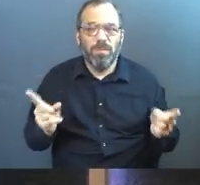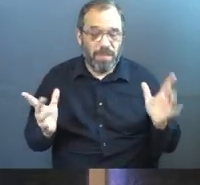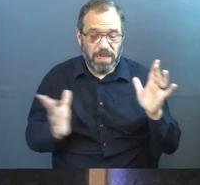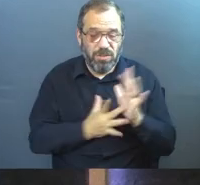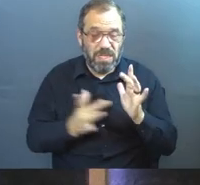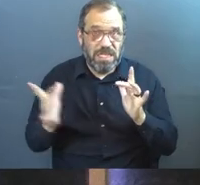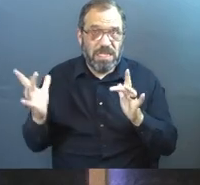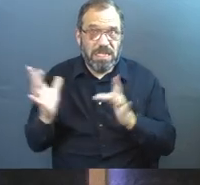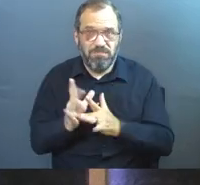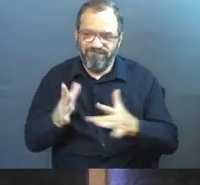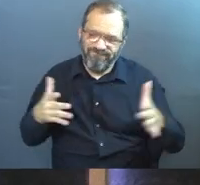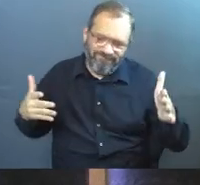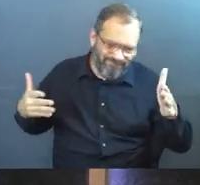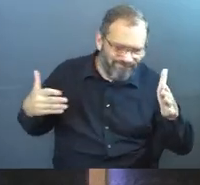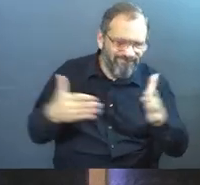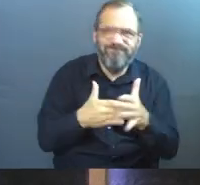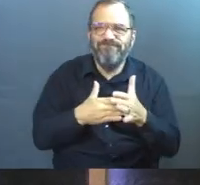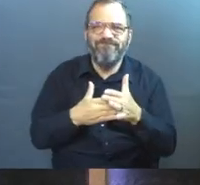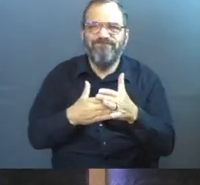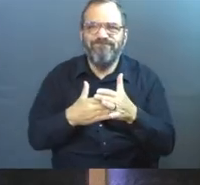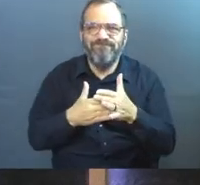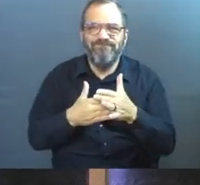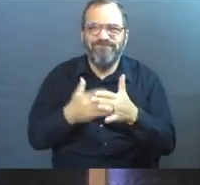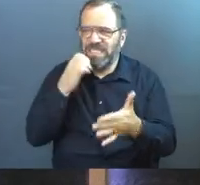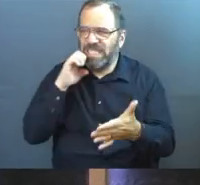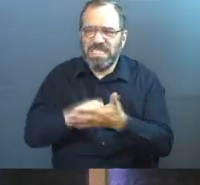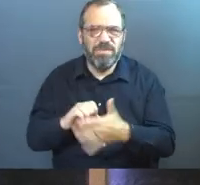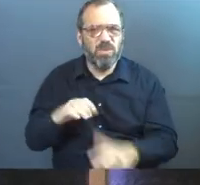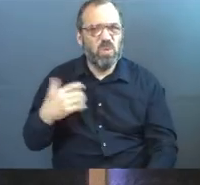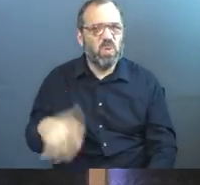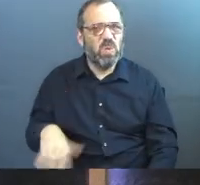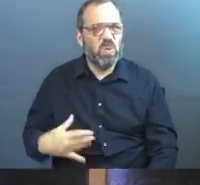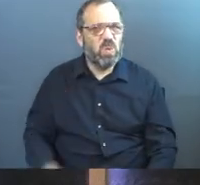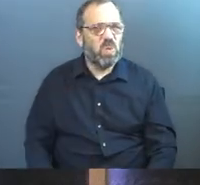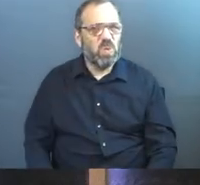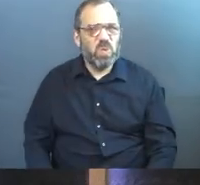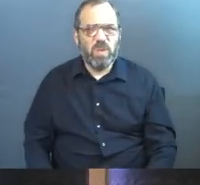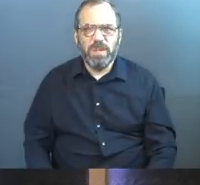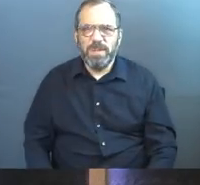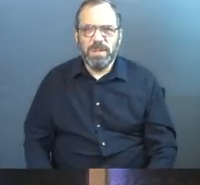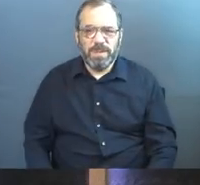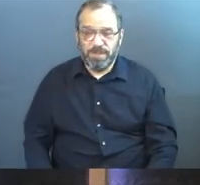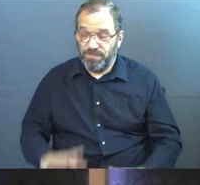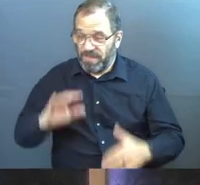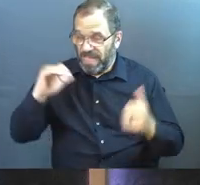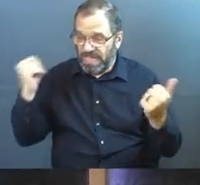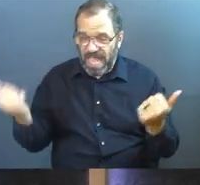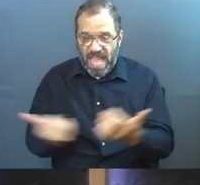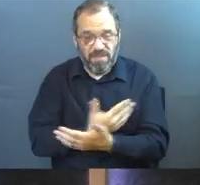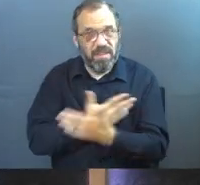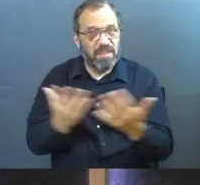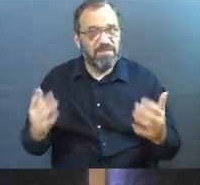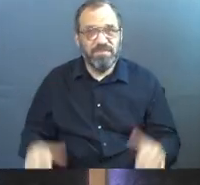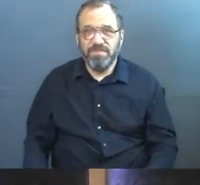Jesus stood against this evil system in every possible way.